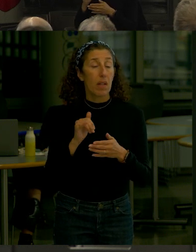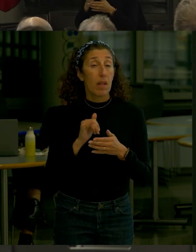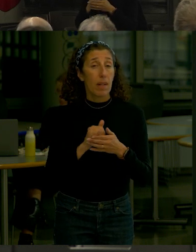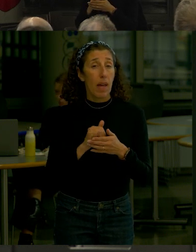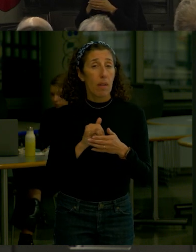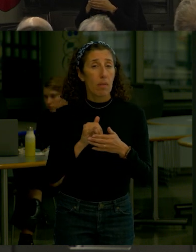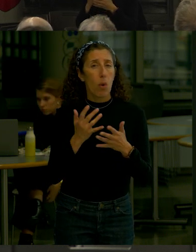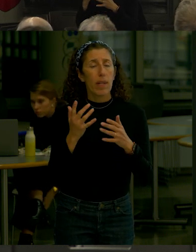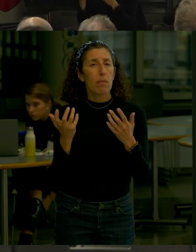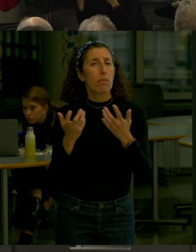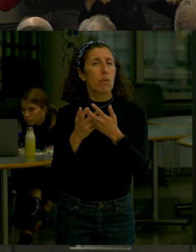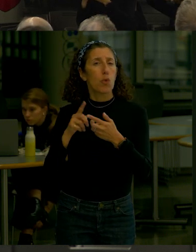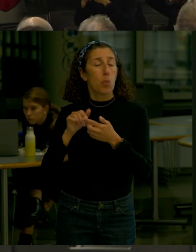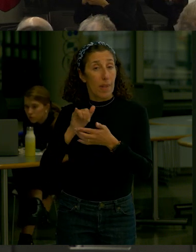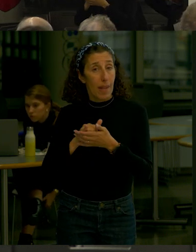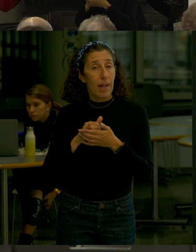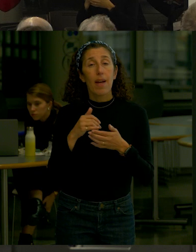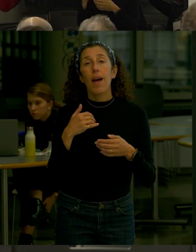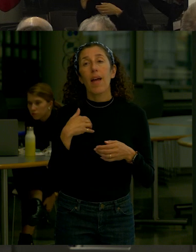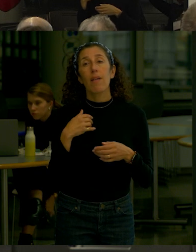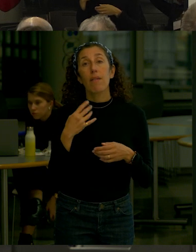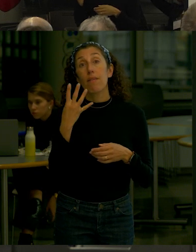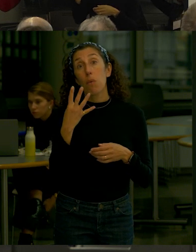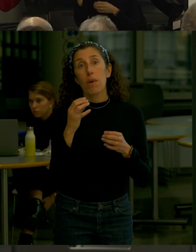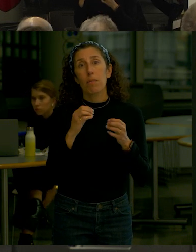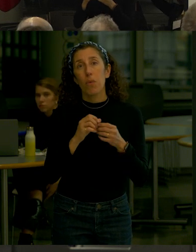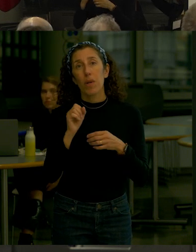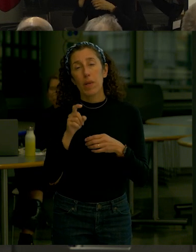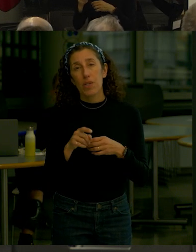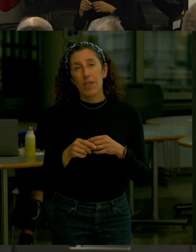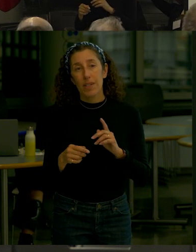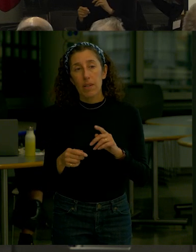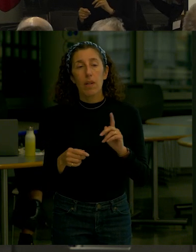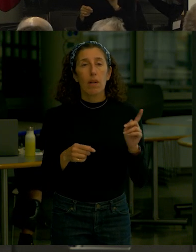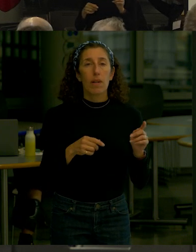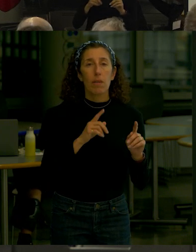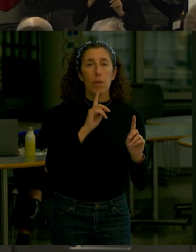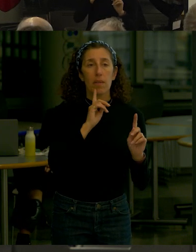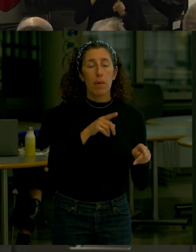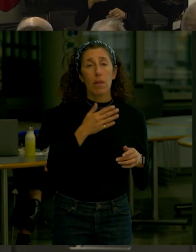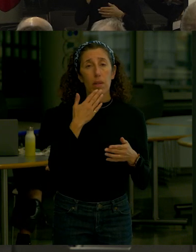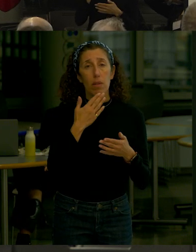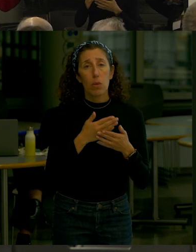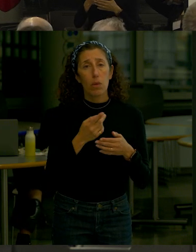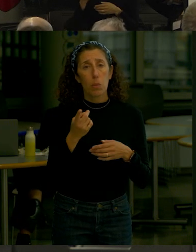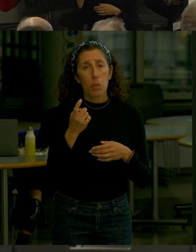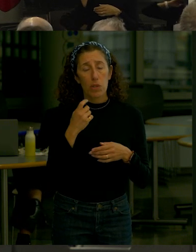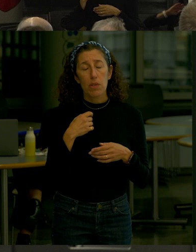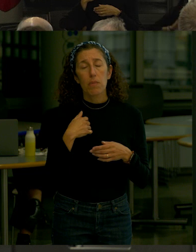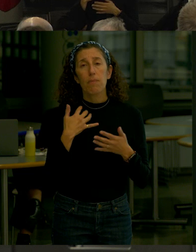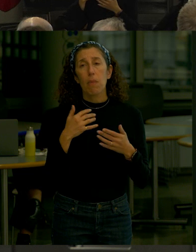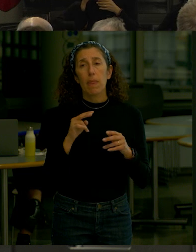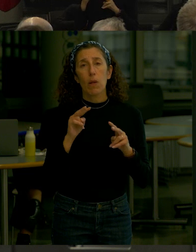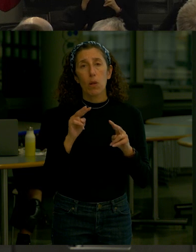accommodate I have four questions That's the first Okay, so to respond to that question That's a good question We looked at a number of